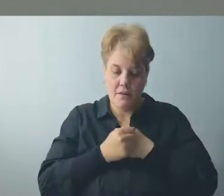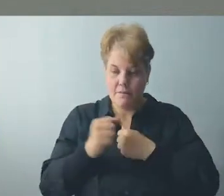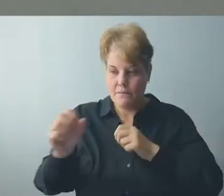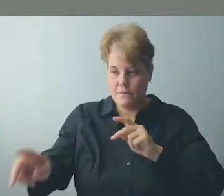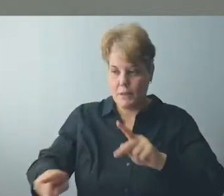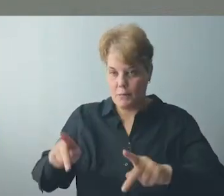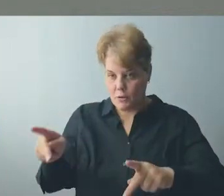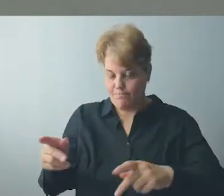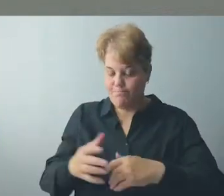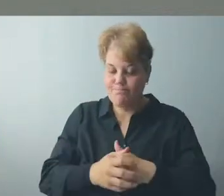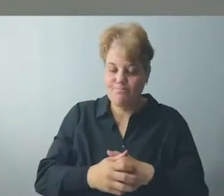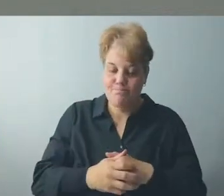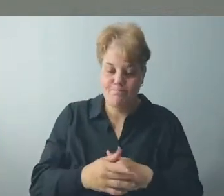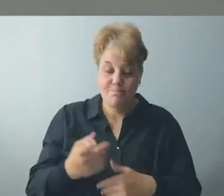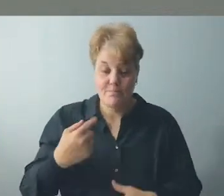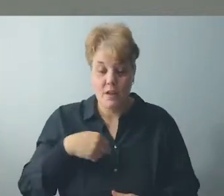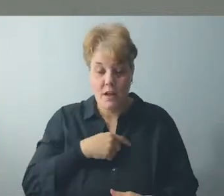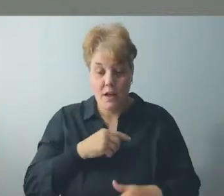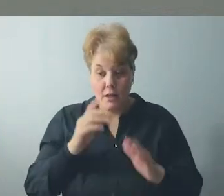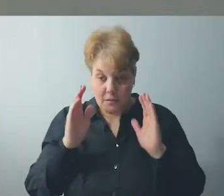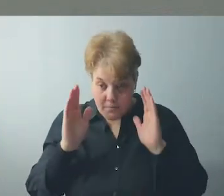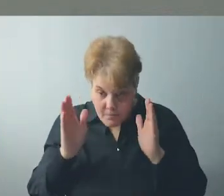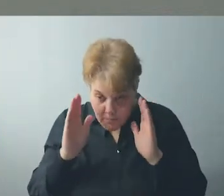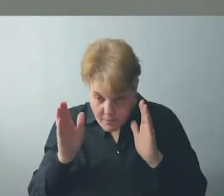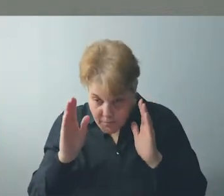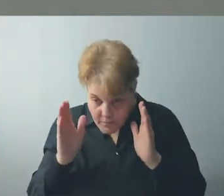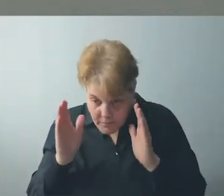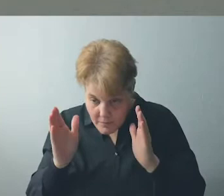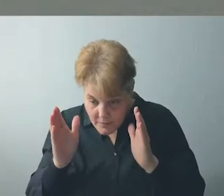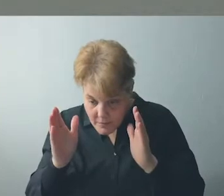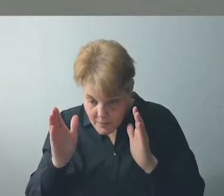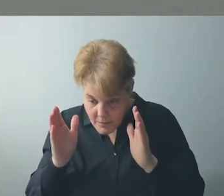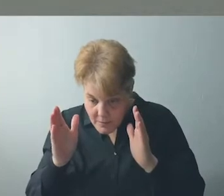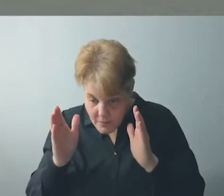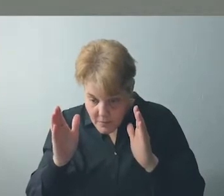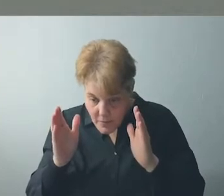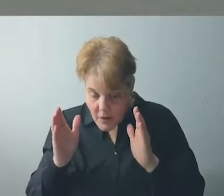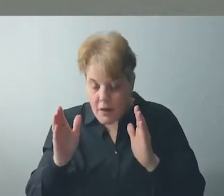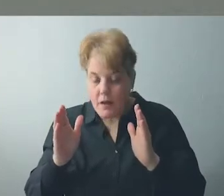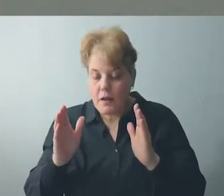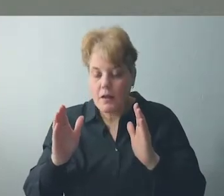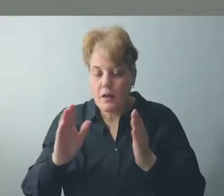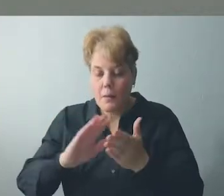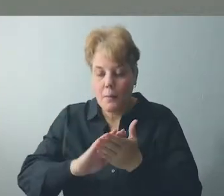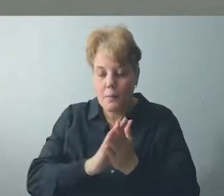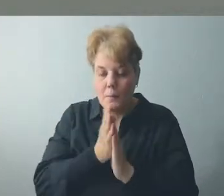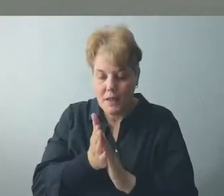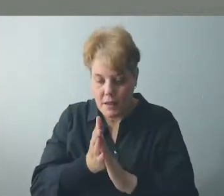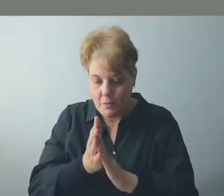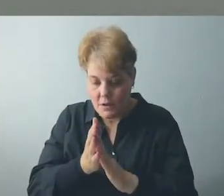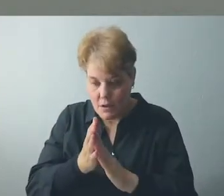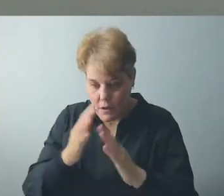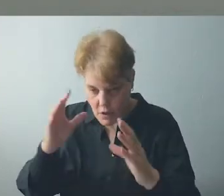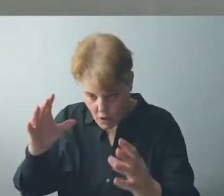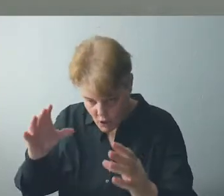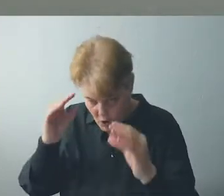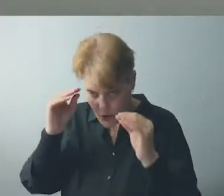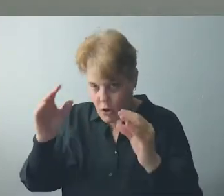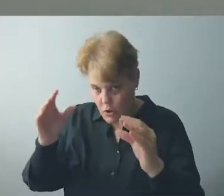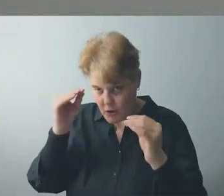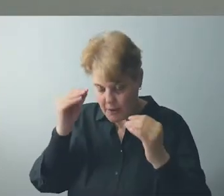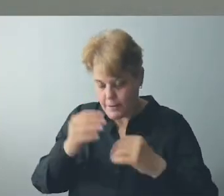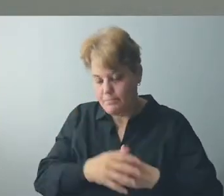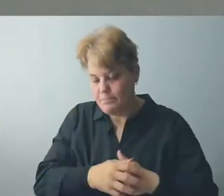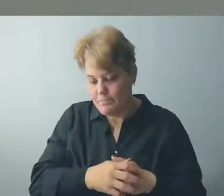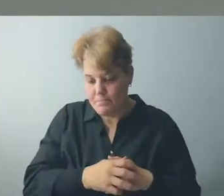requires that I listen. But if I do, my listening can lead to learning. If